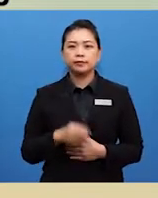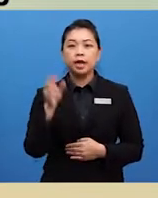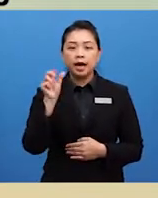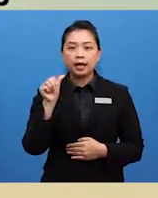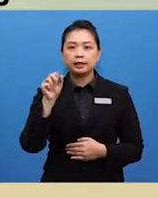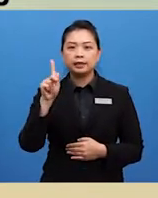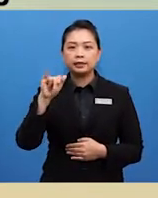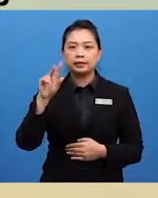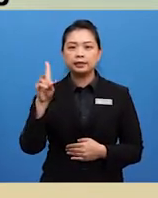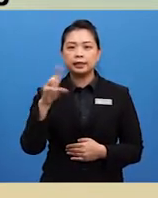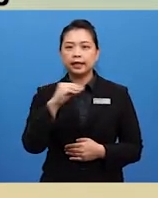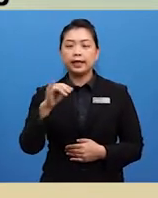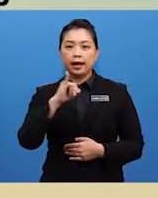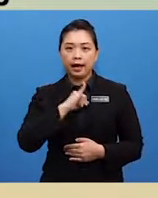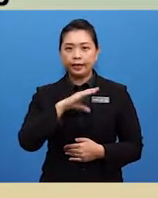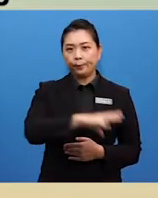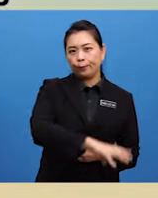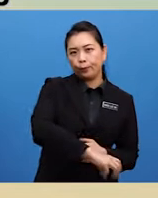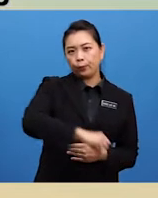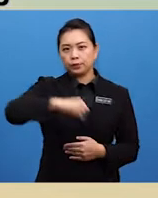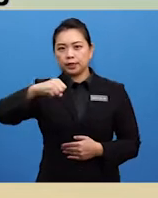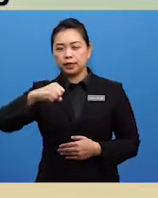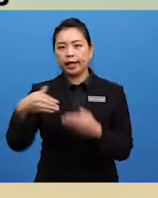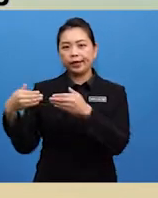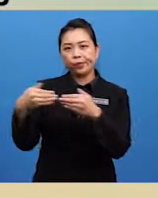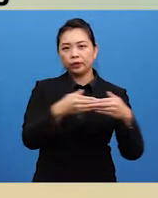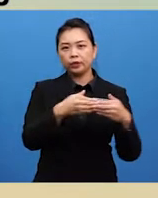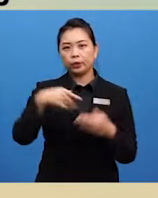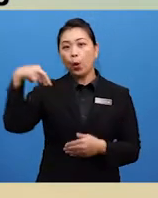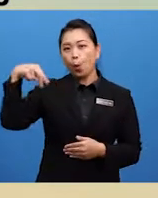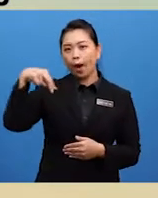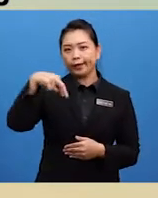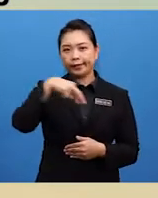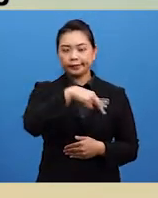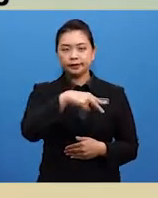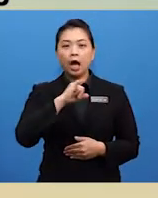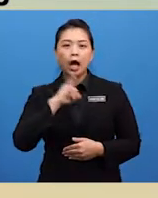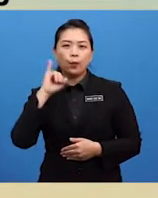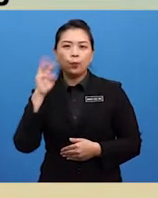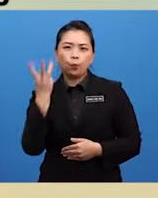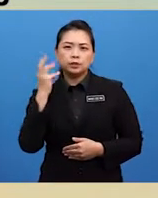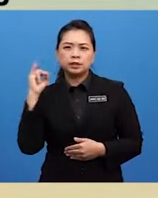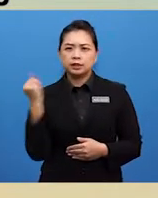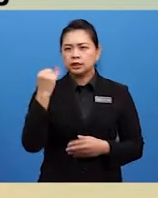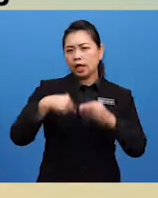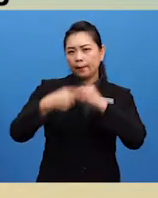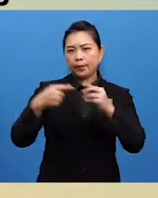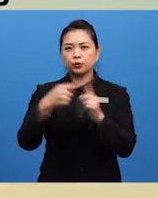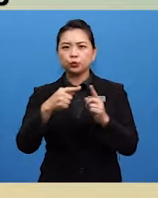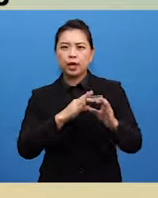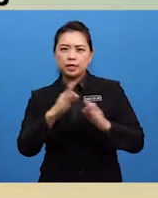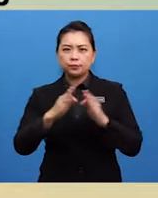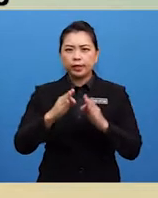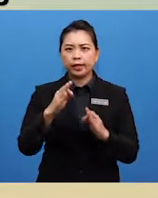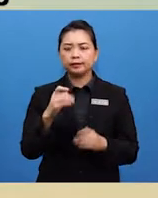Akit and I pulled his hands and continued walking. I was just about to explain the